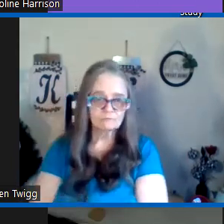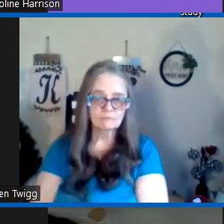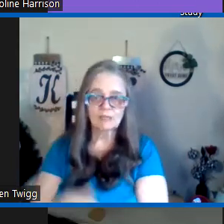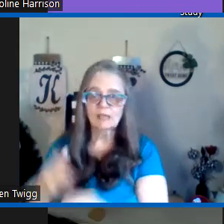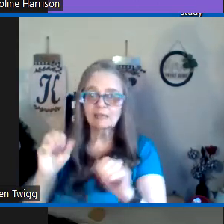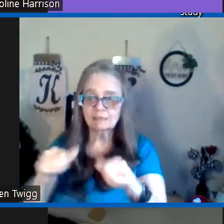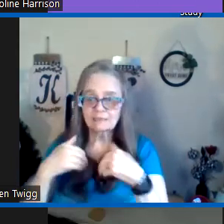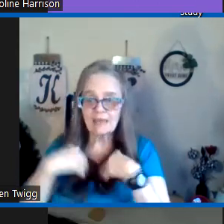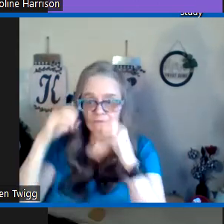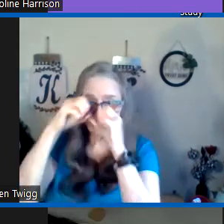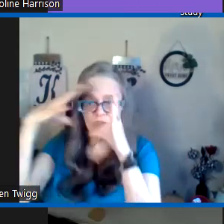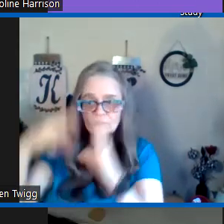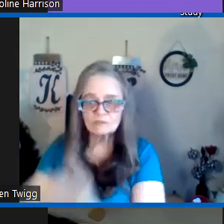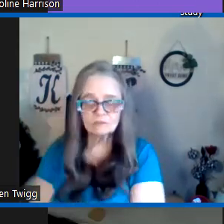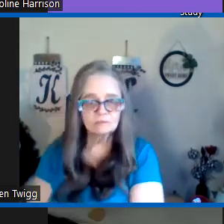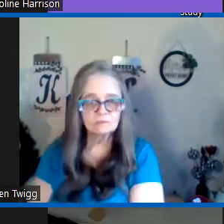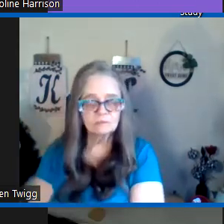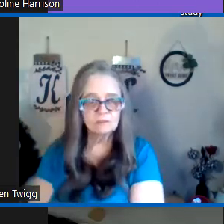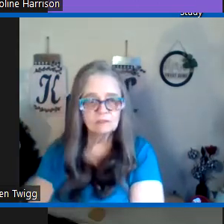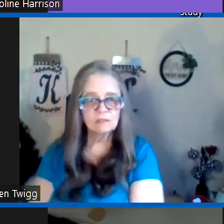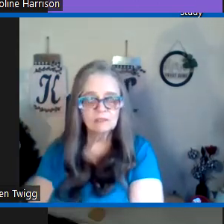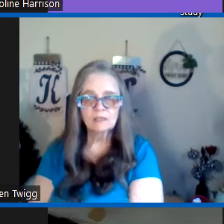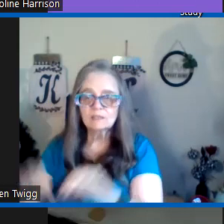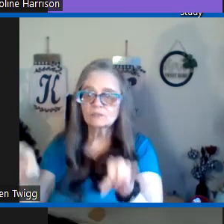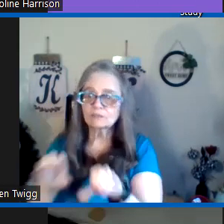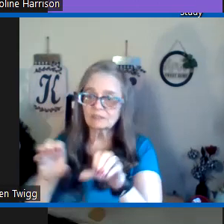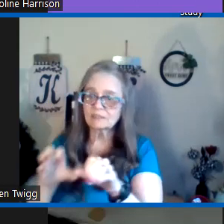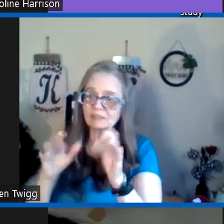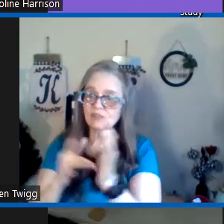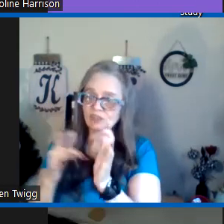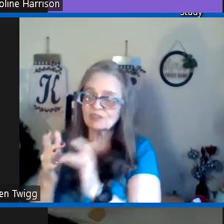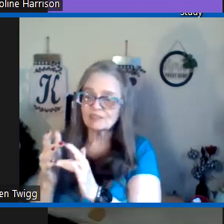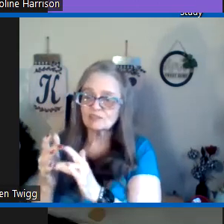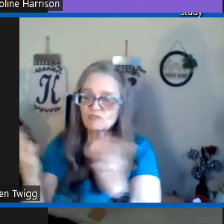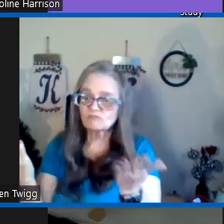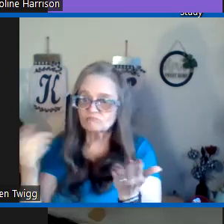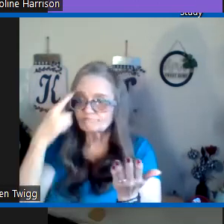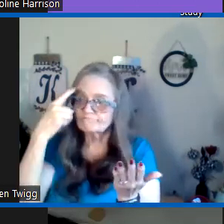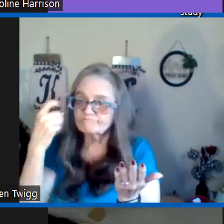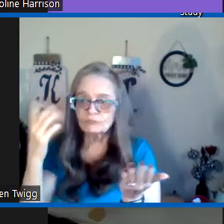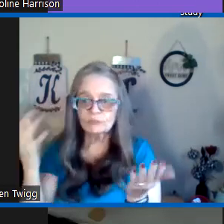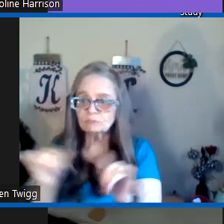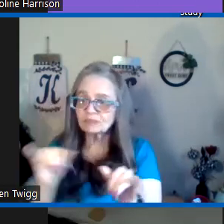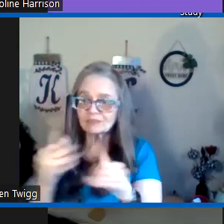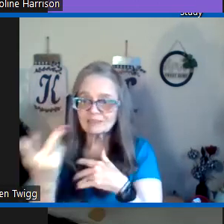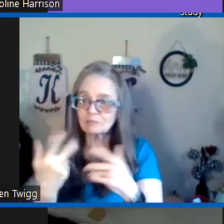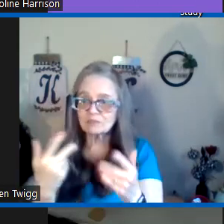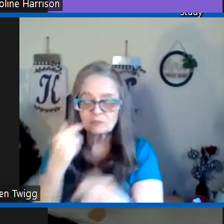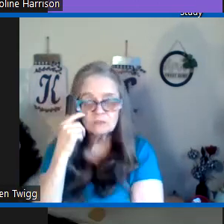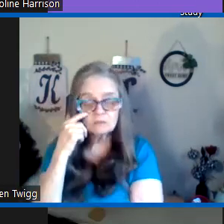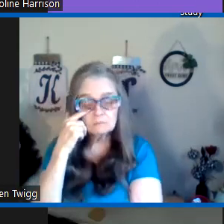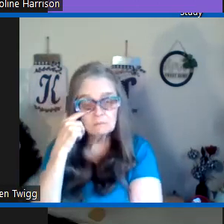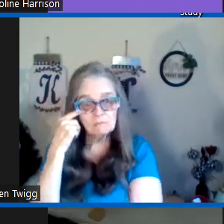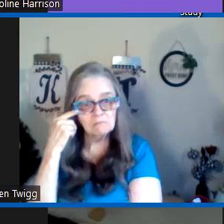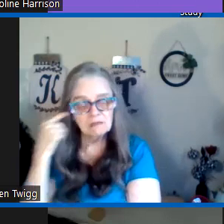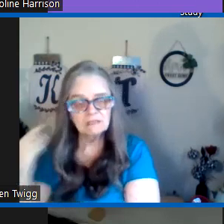and can have visions so did Jesus dream just the same